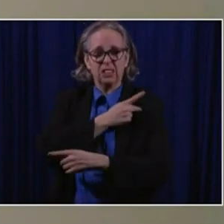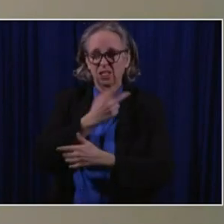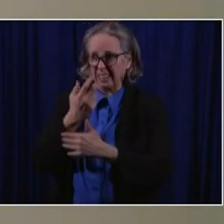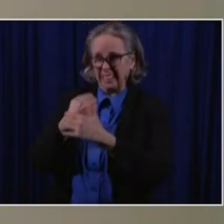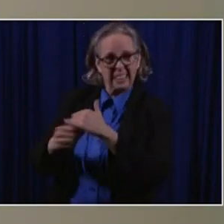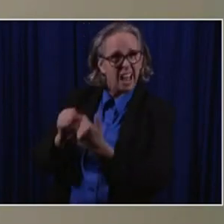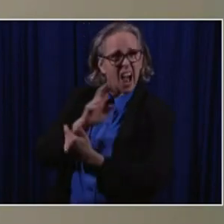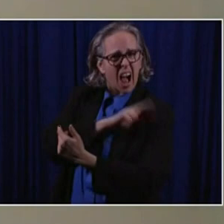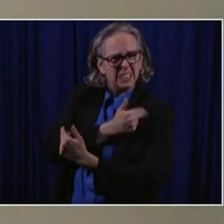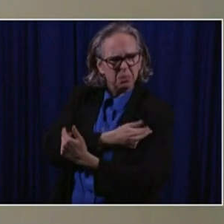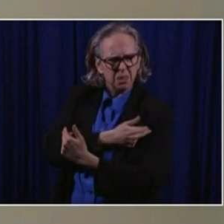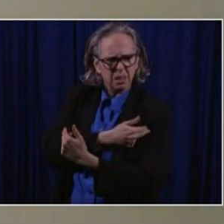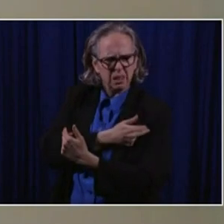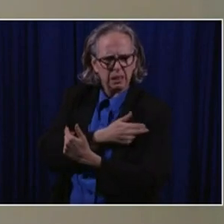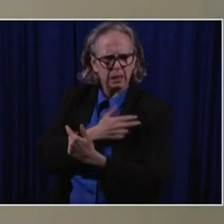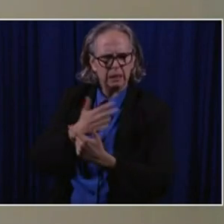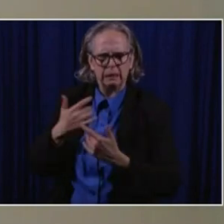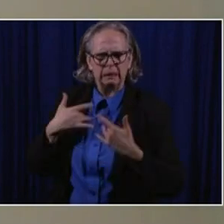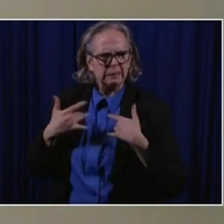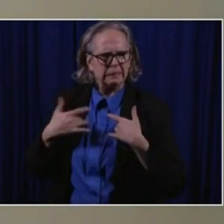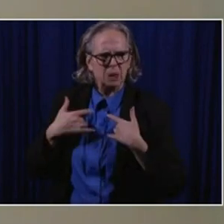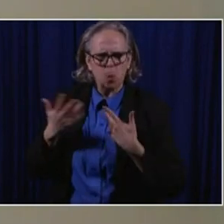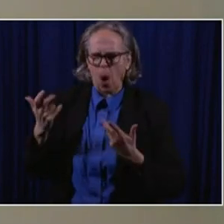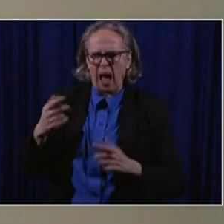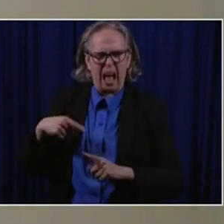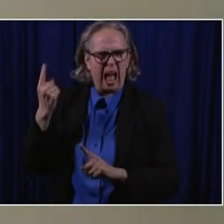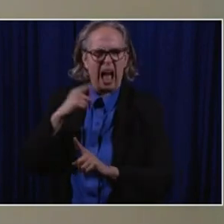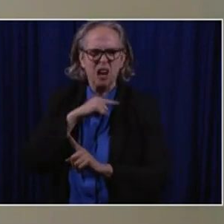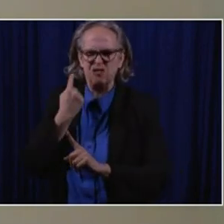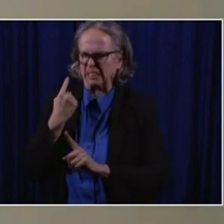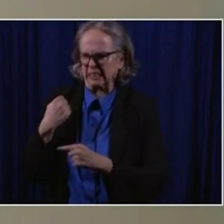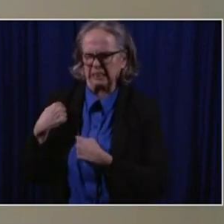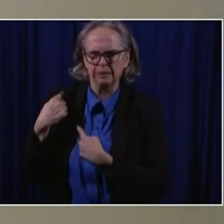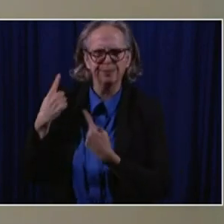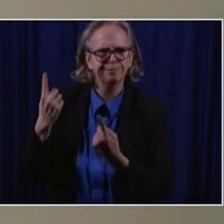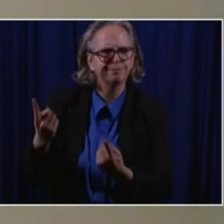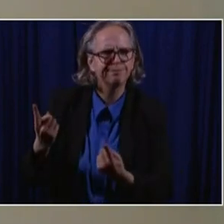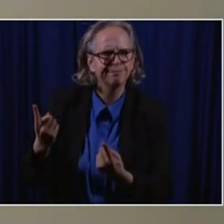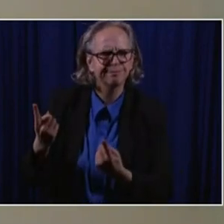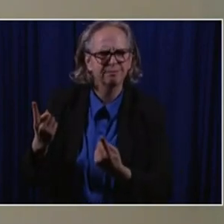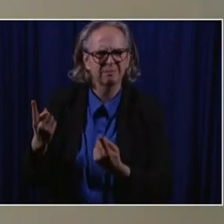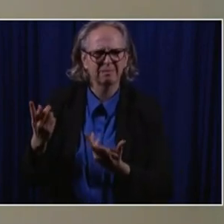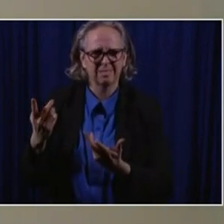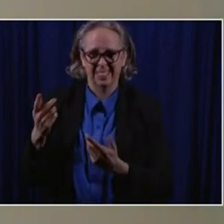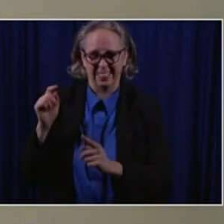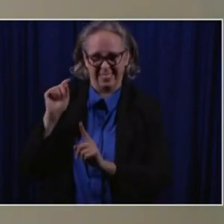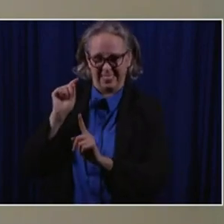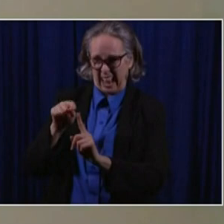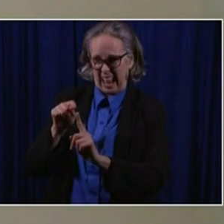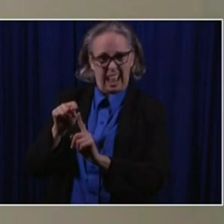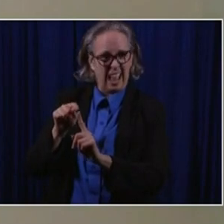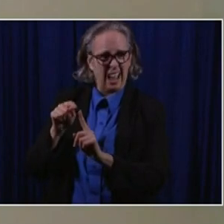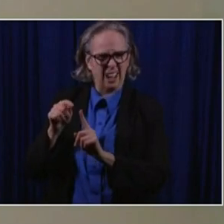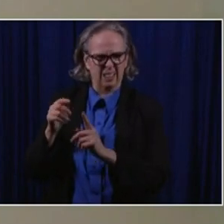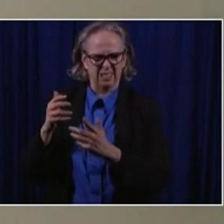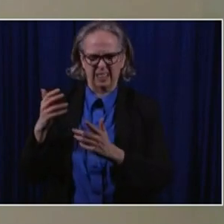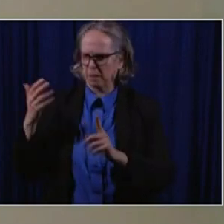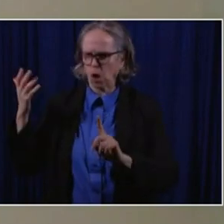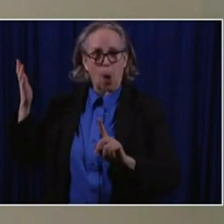worried about all along, we planned for them extensively in April. We went through hours and hours of meetings and logistical planning